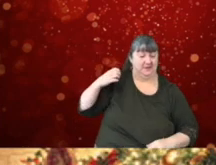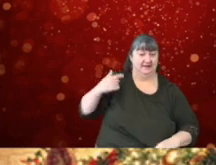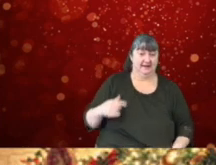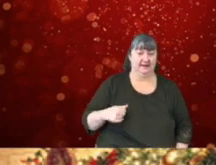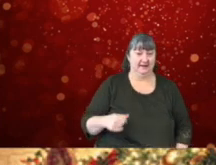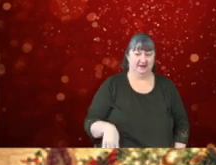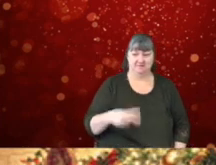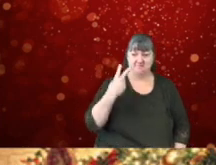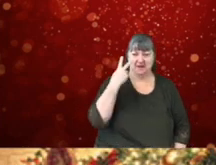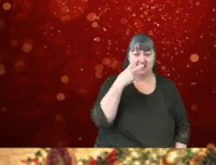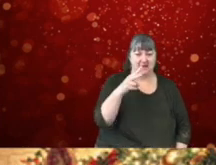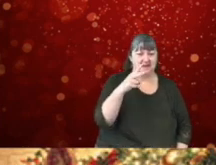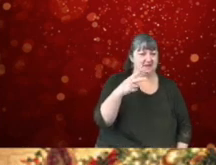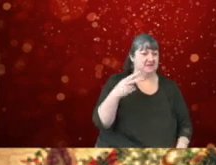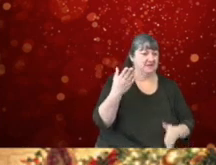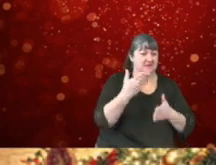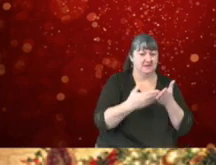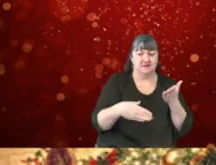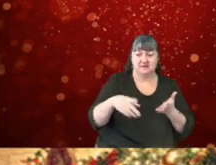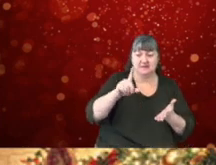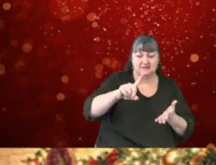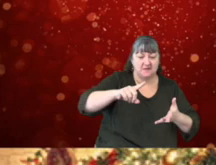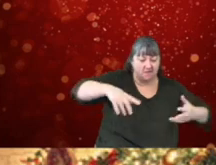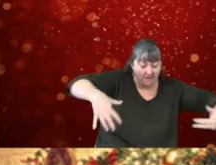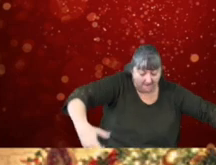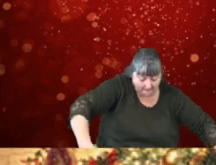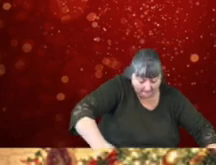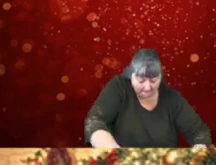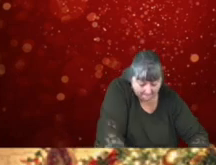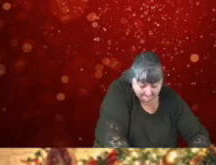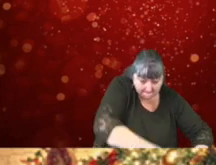looked like a peddler, just opening his pack.